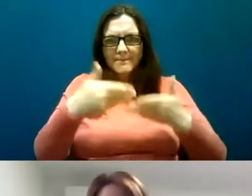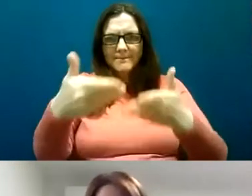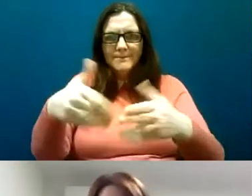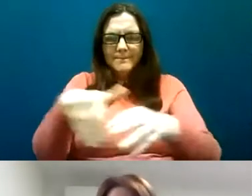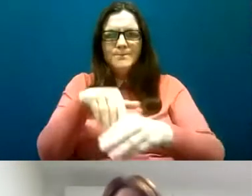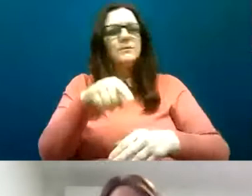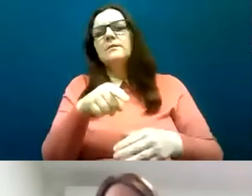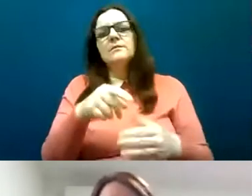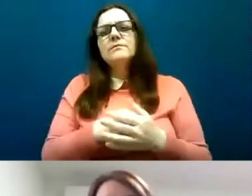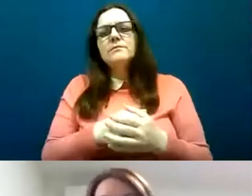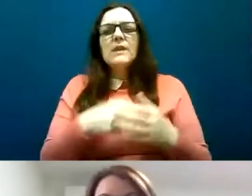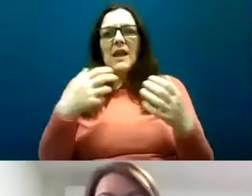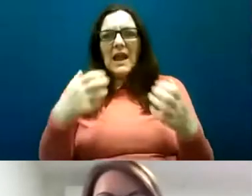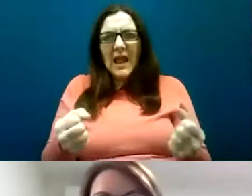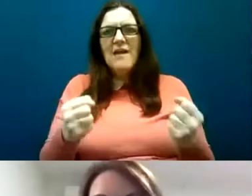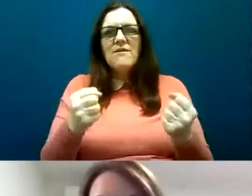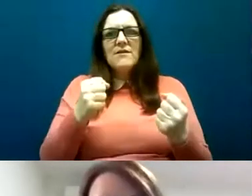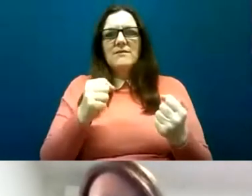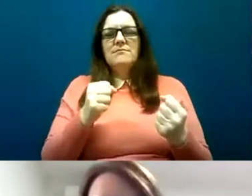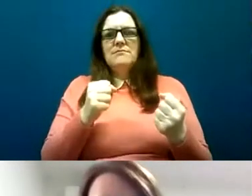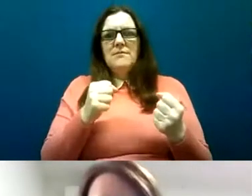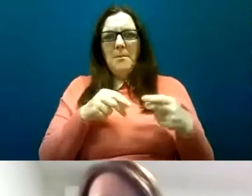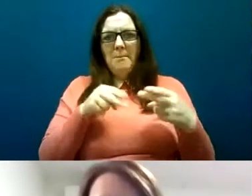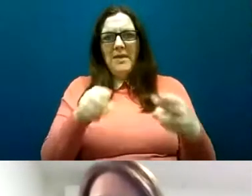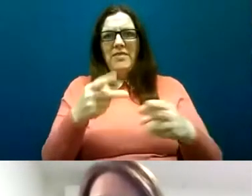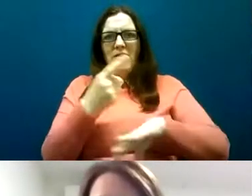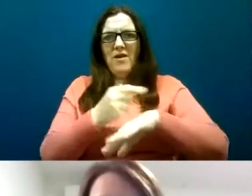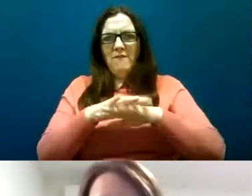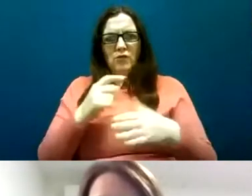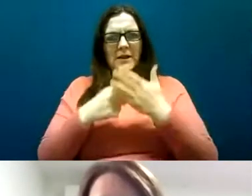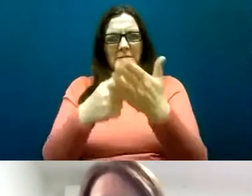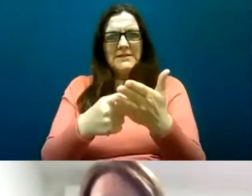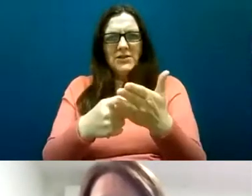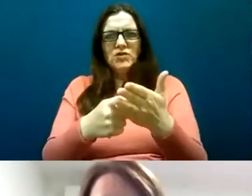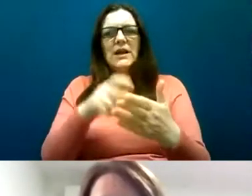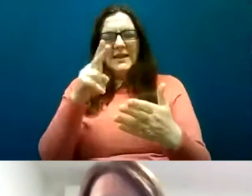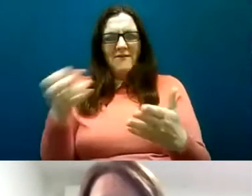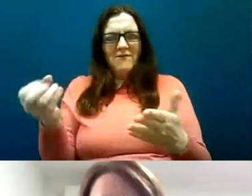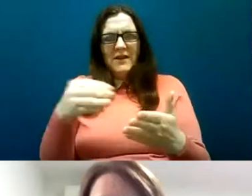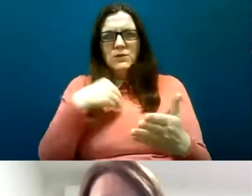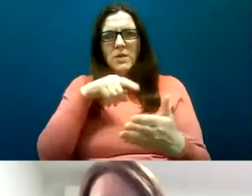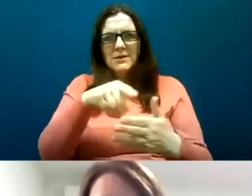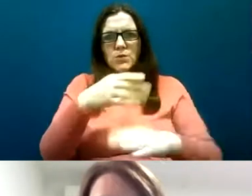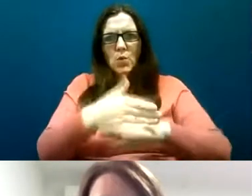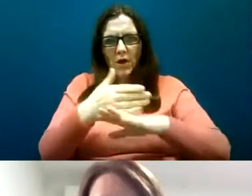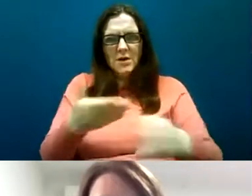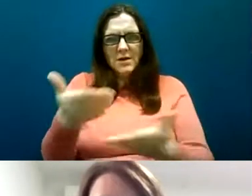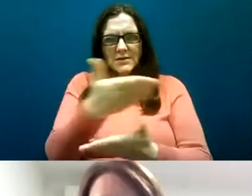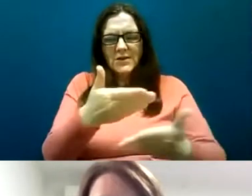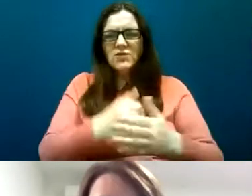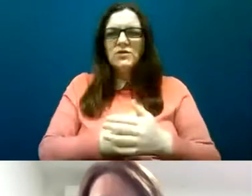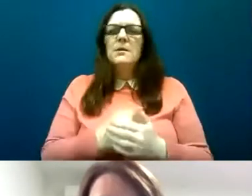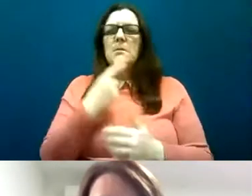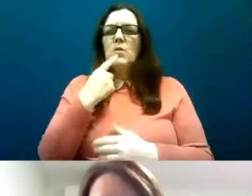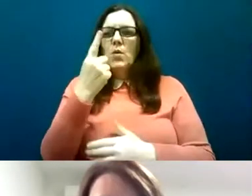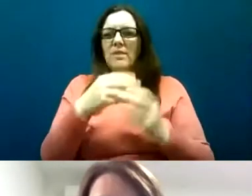there's a channel there's an avenue for the recommendations in particular to feed in to that work but I think overall one of the things that